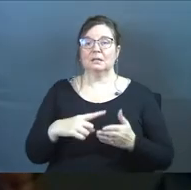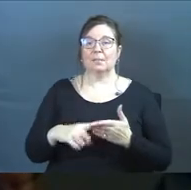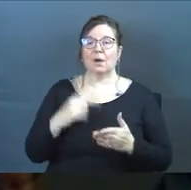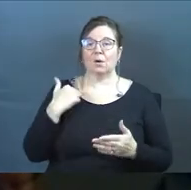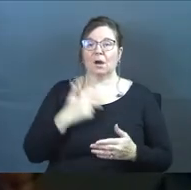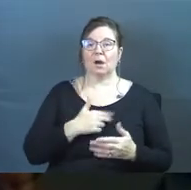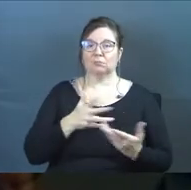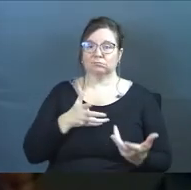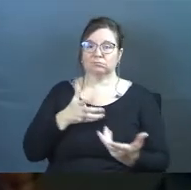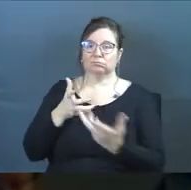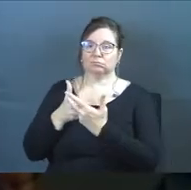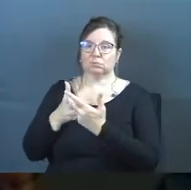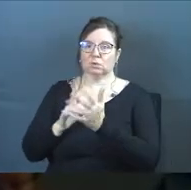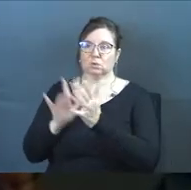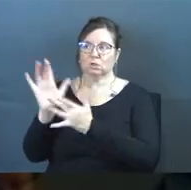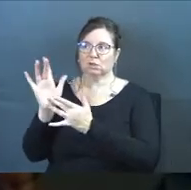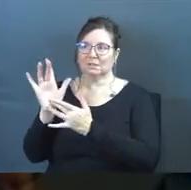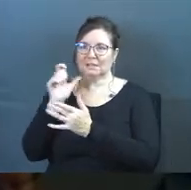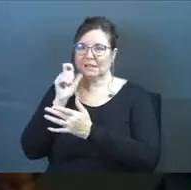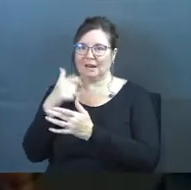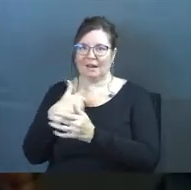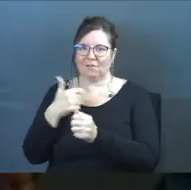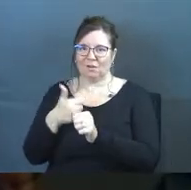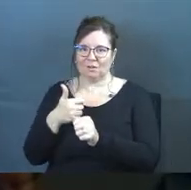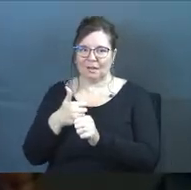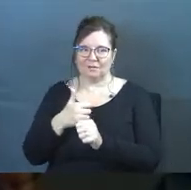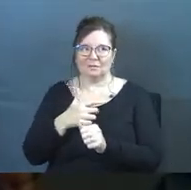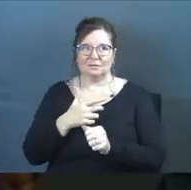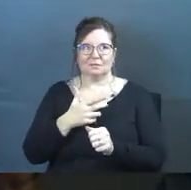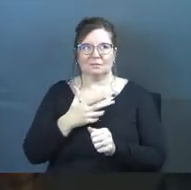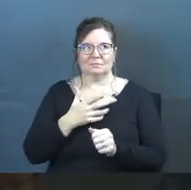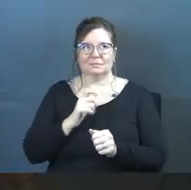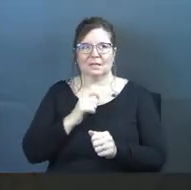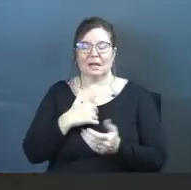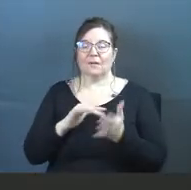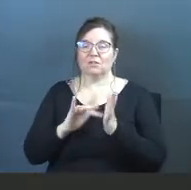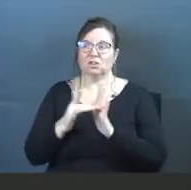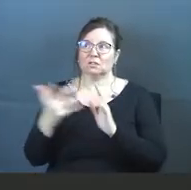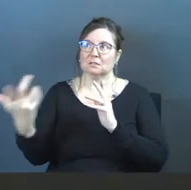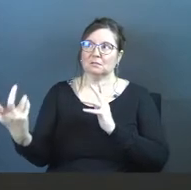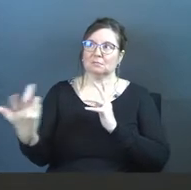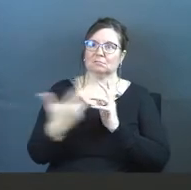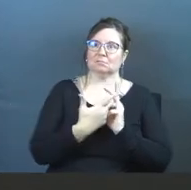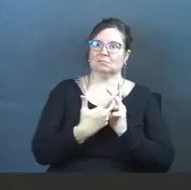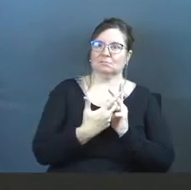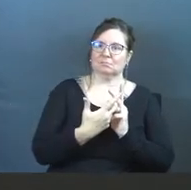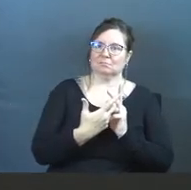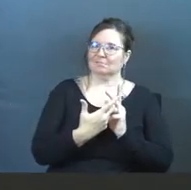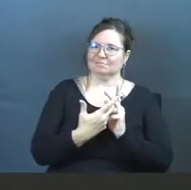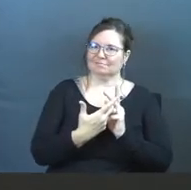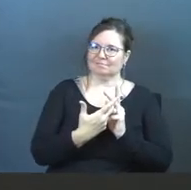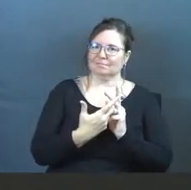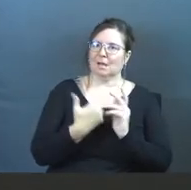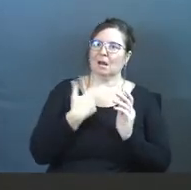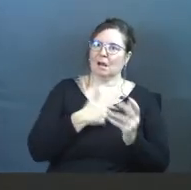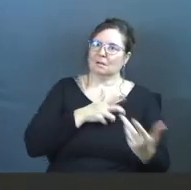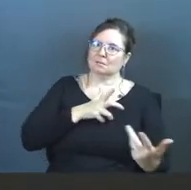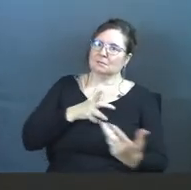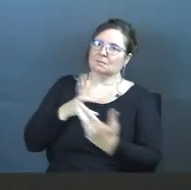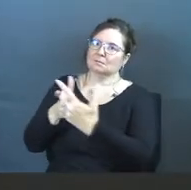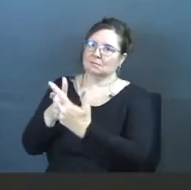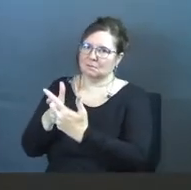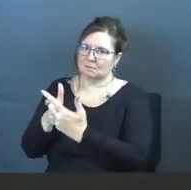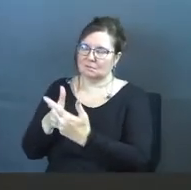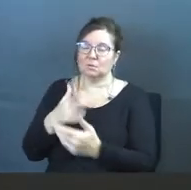us molding ourselves to Jesus and not having ourselves, or not having Jesus mold Himself to us. See,